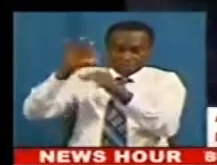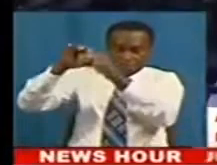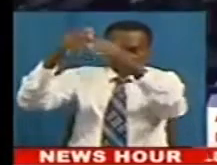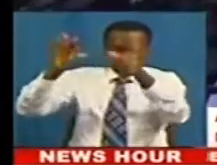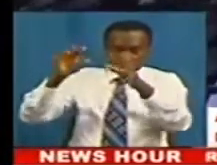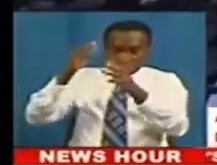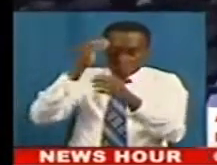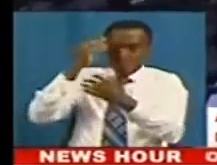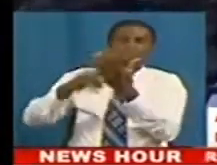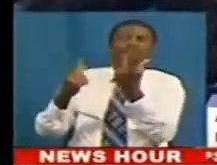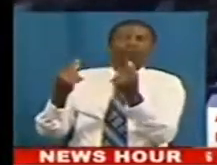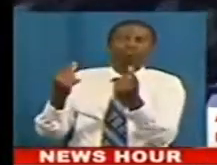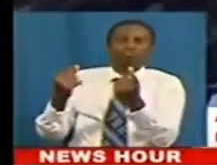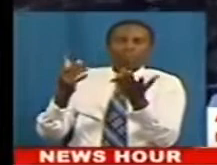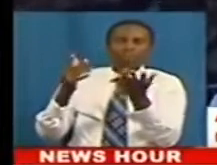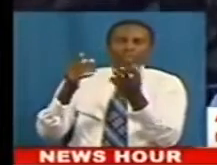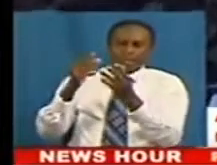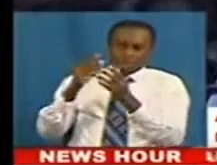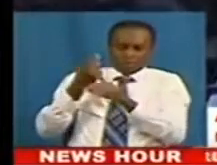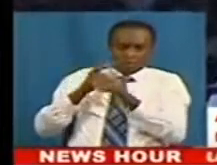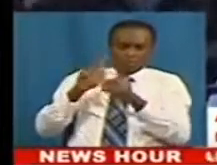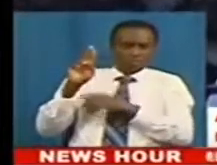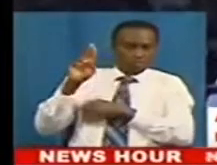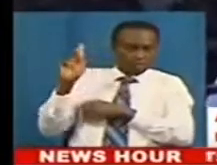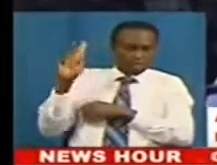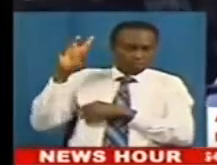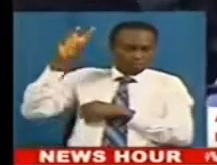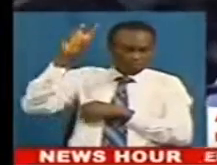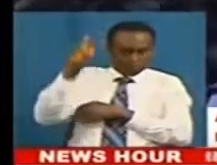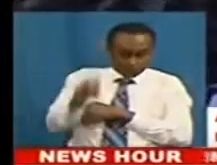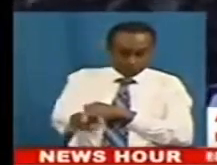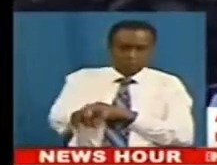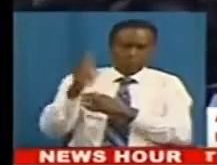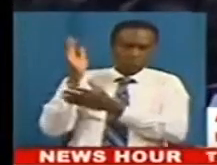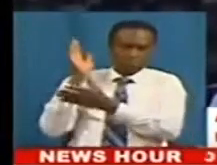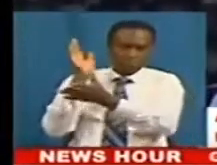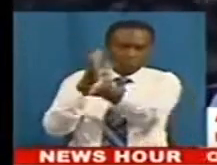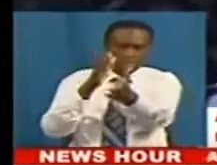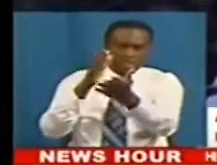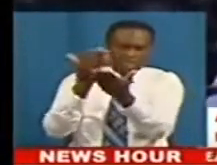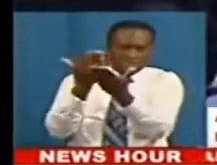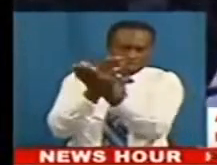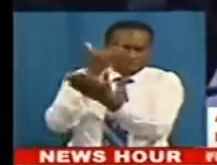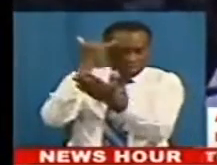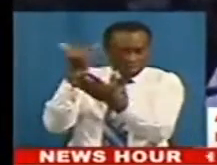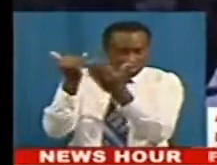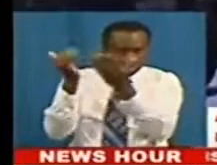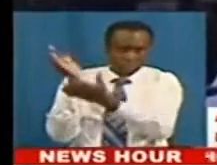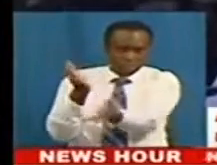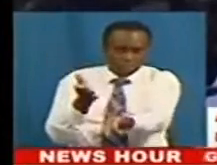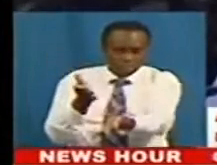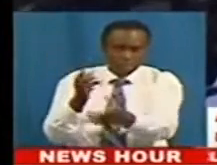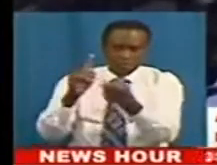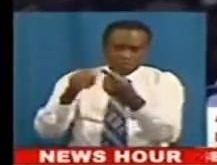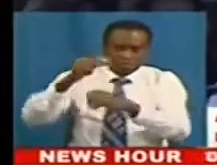We use expertise from the UK space sector to process satellite readings into data sets on weather and environmental parameters,